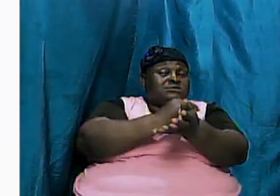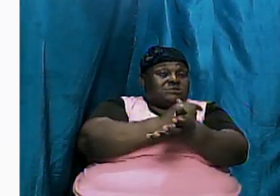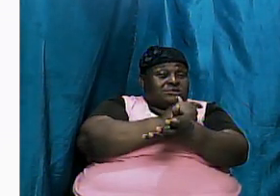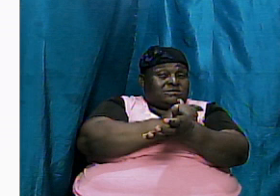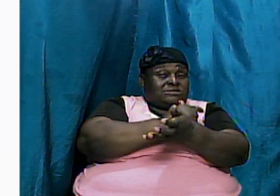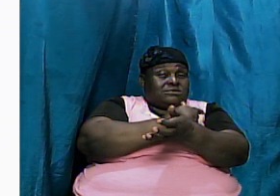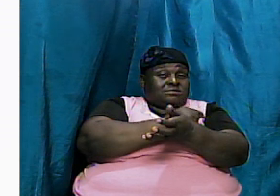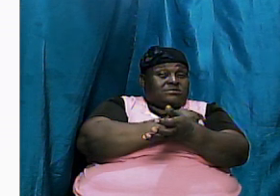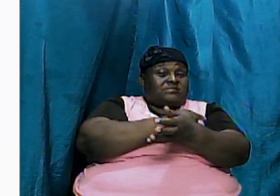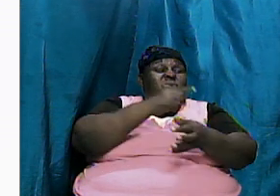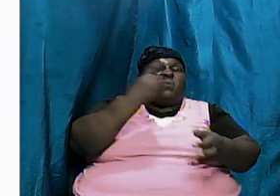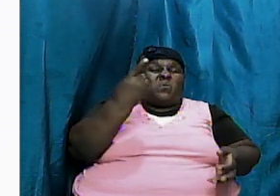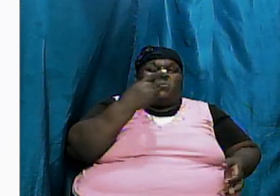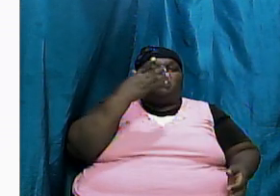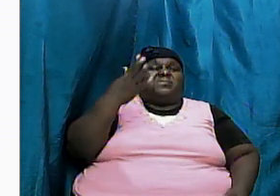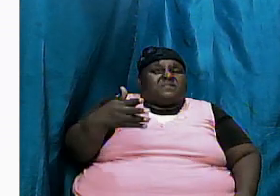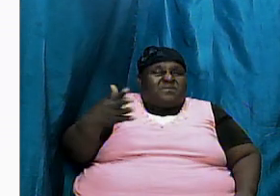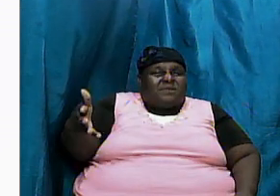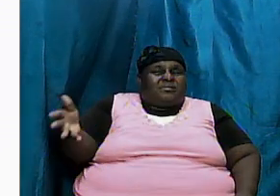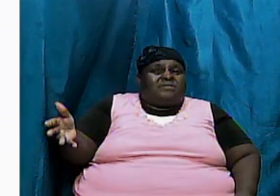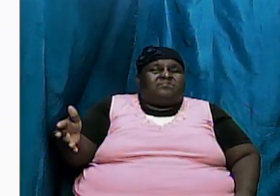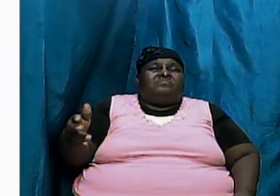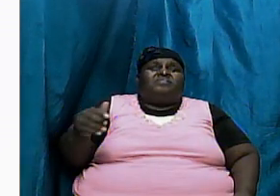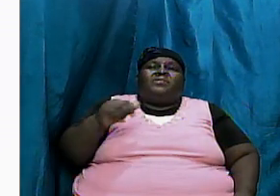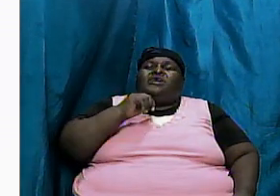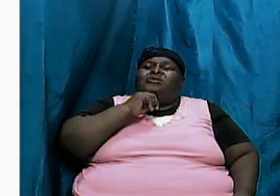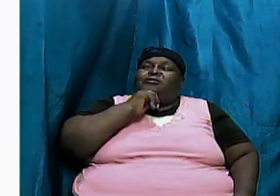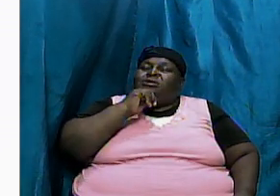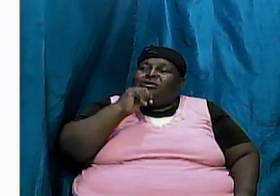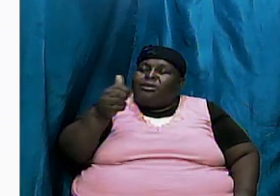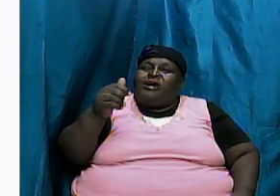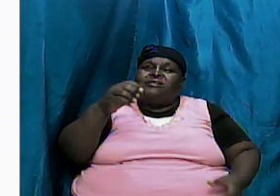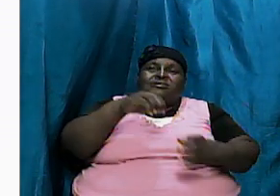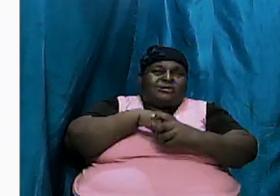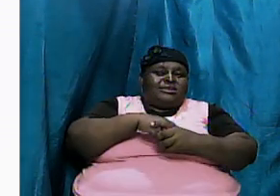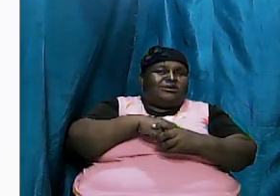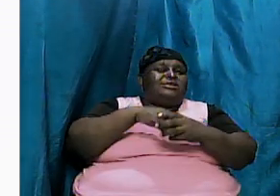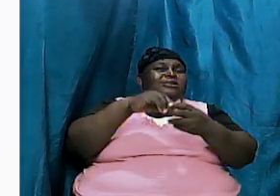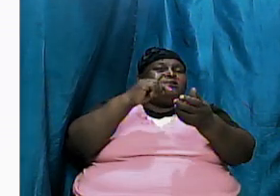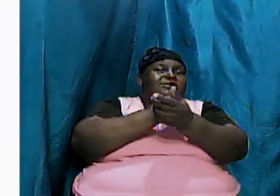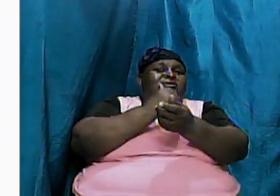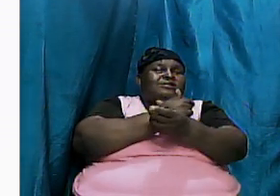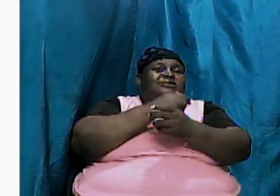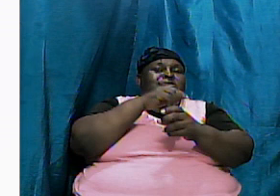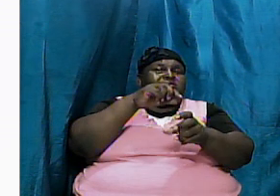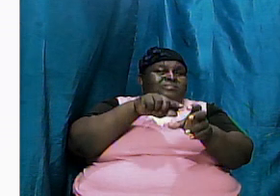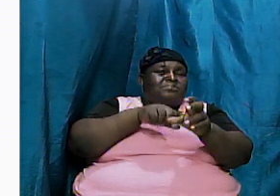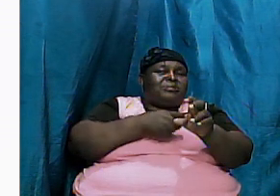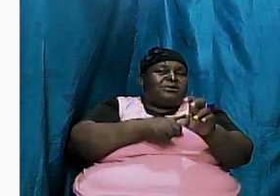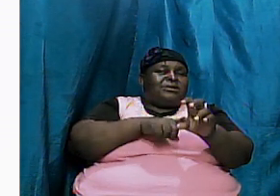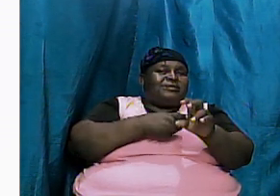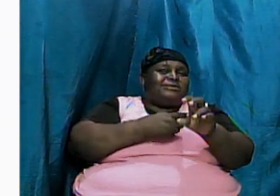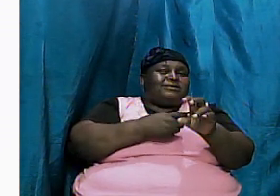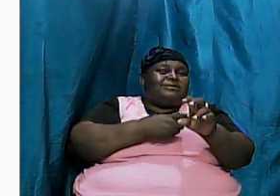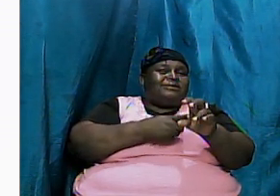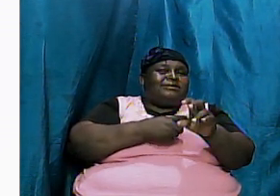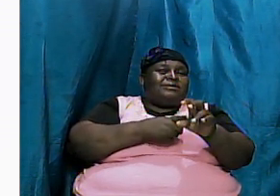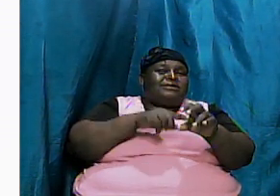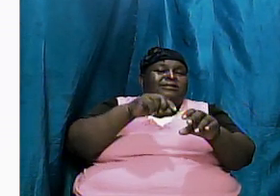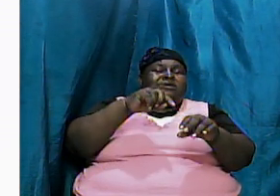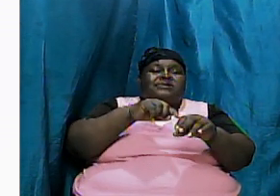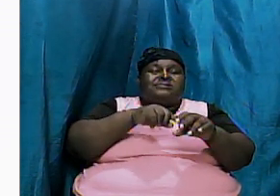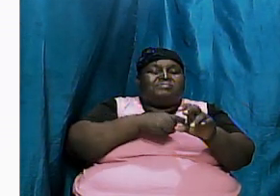the only thing that is not in Genesis in terms of beginning is the